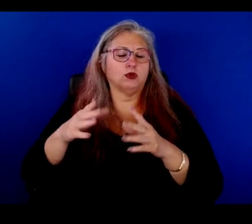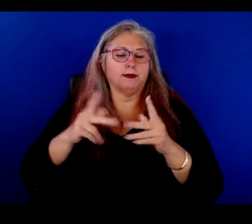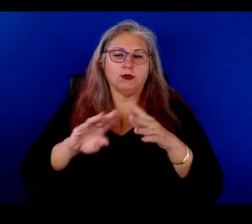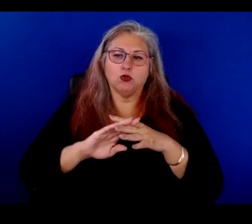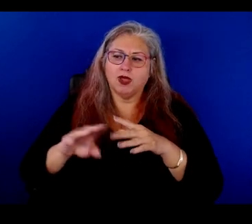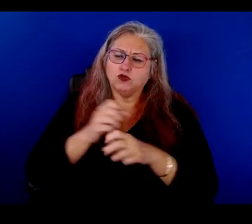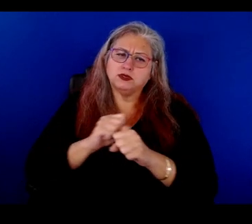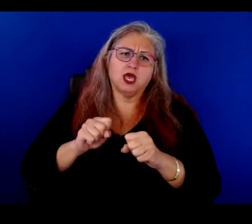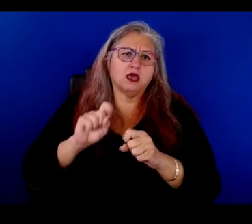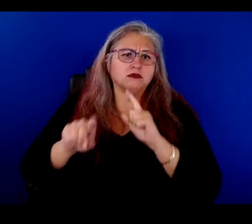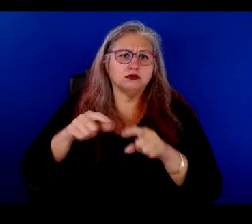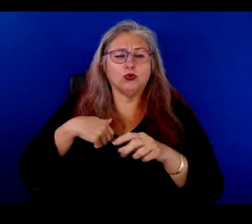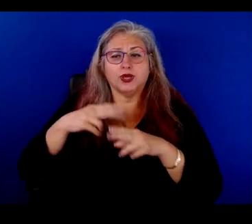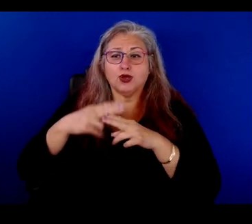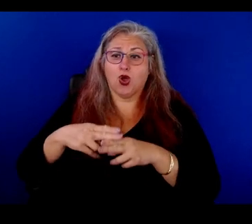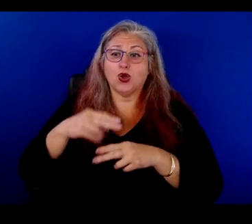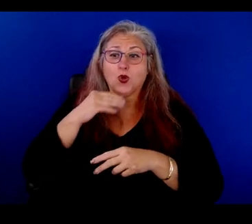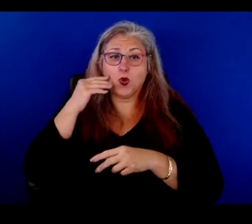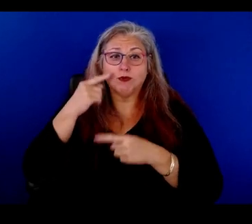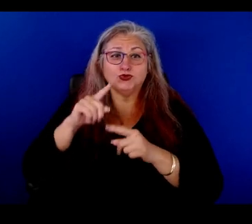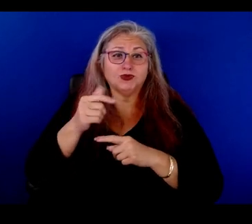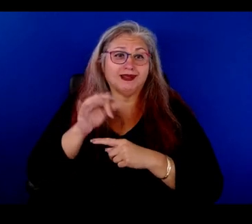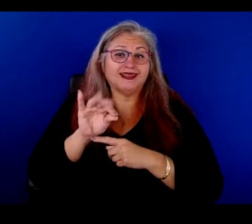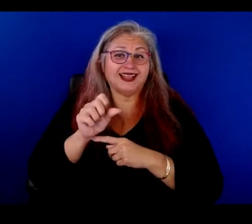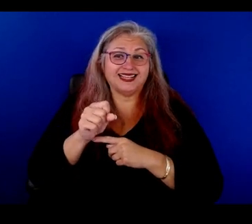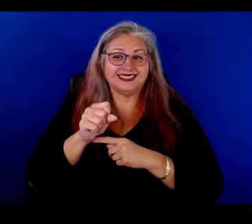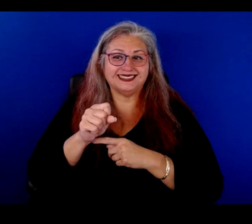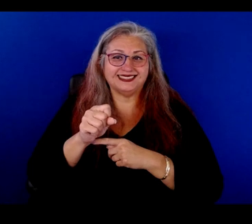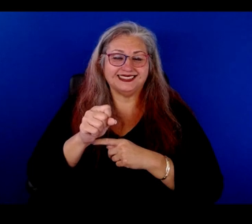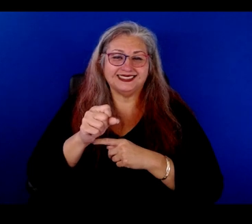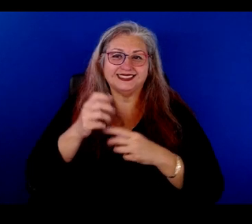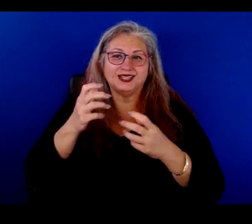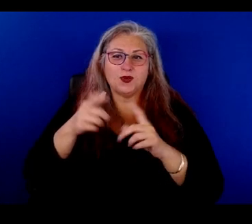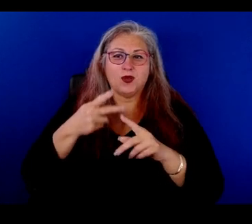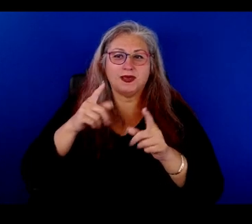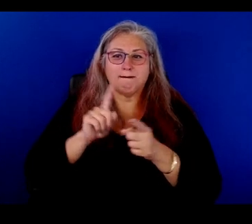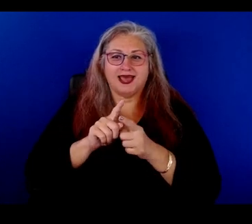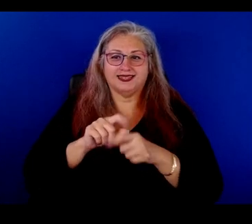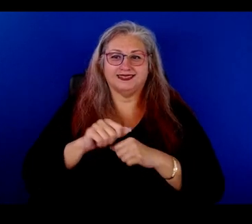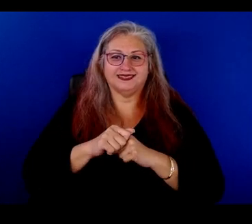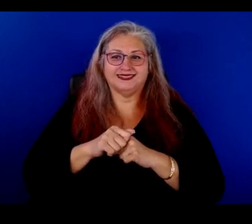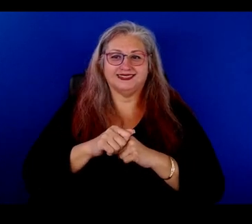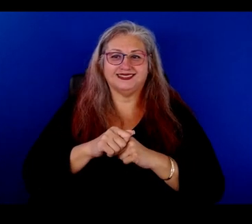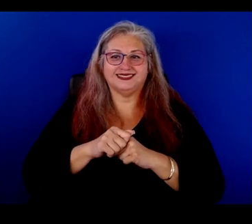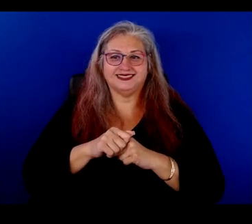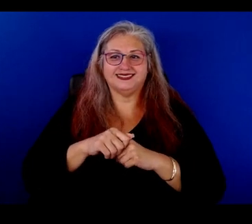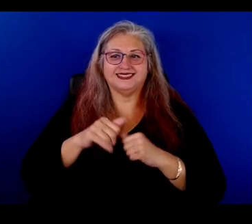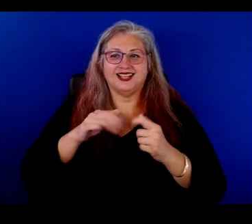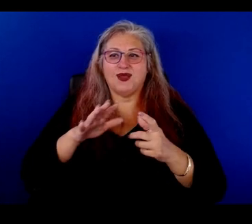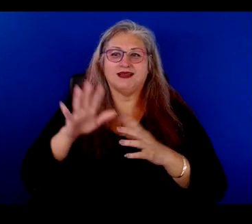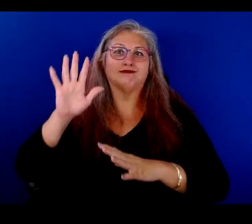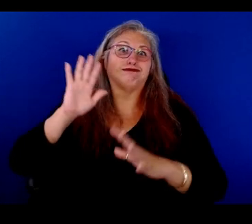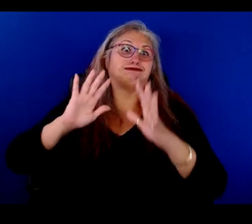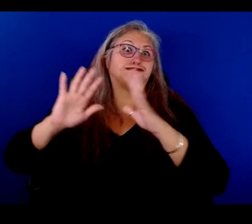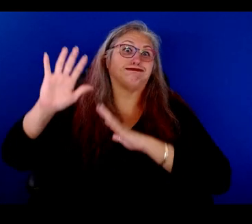continue to be, that we called home during the 90s, the time we met. In aquellos tiempos, in ancient times. In